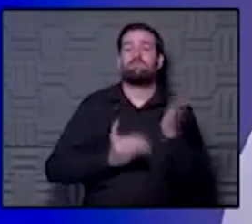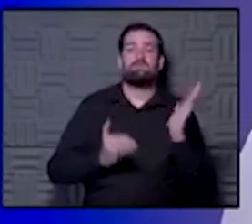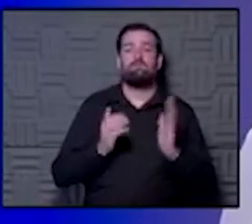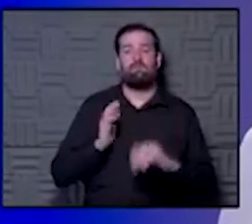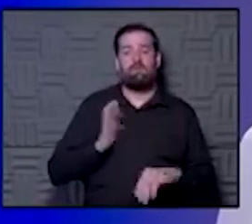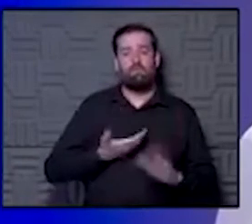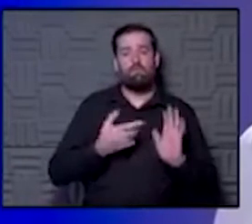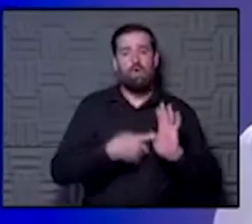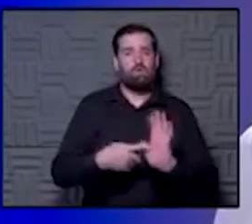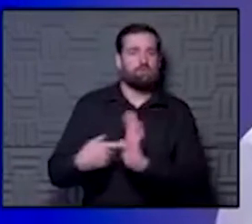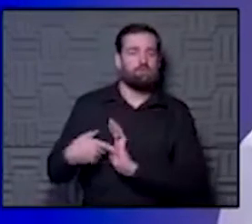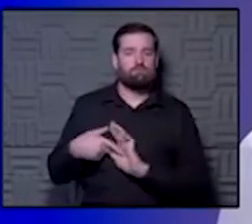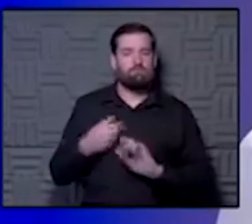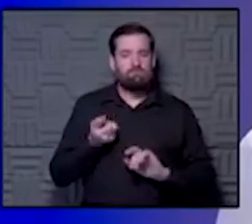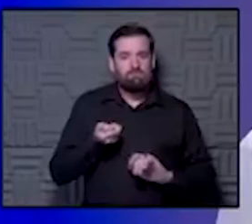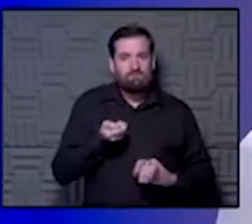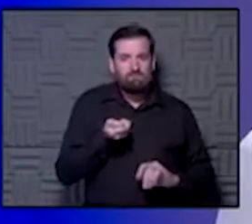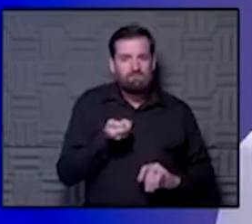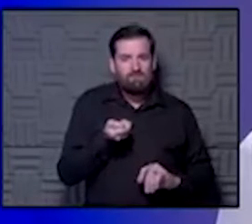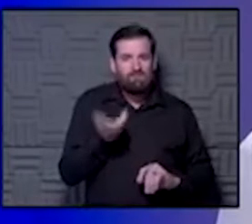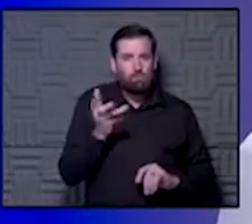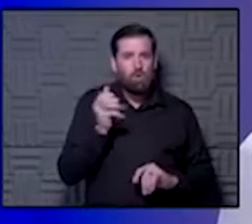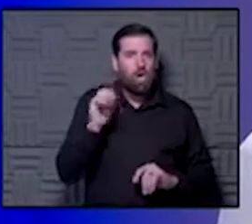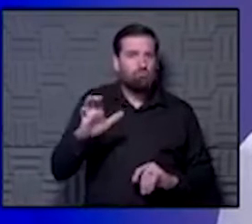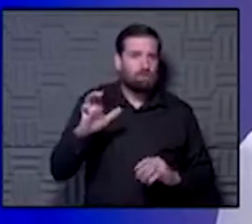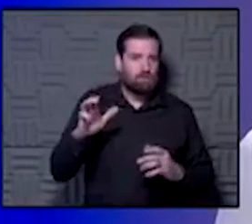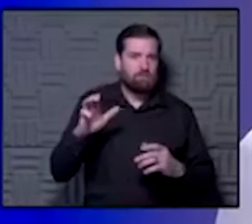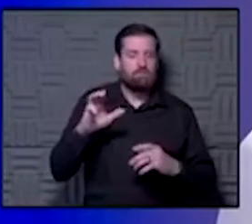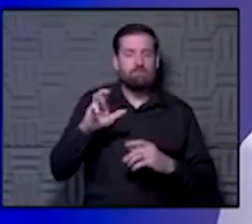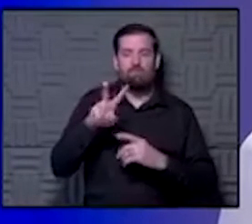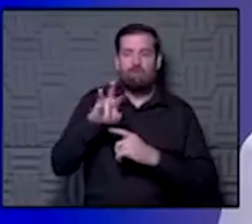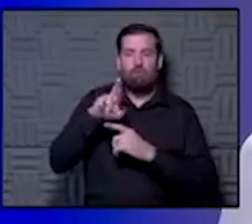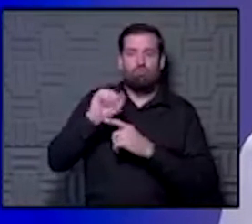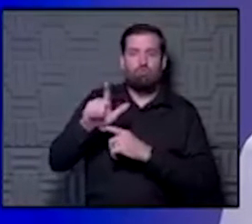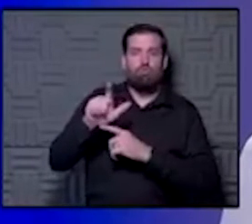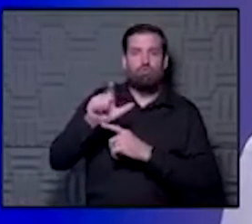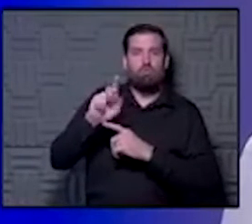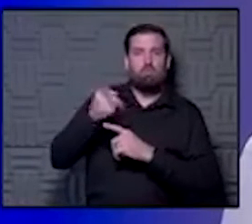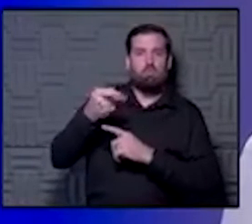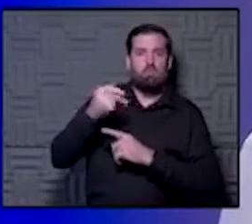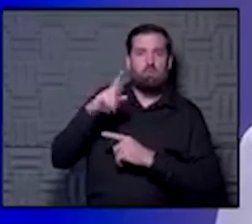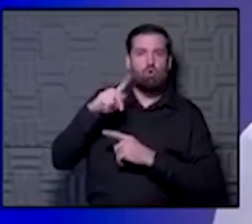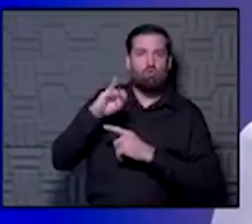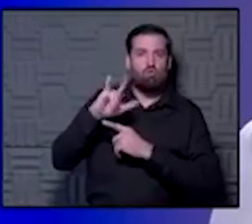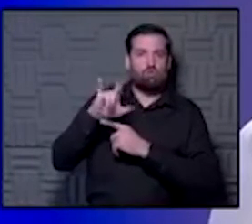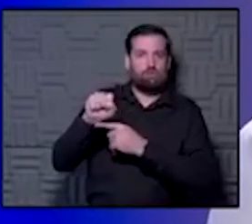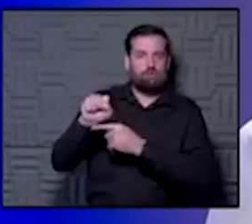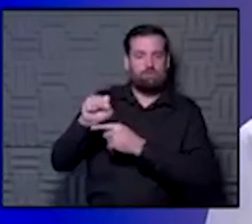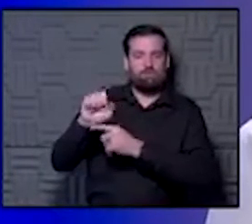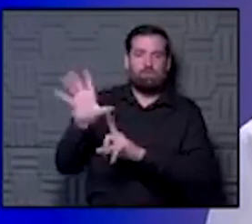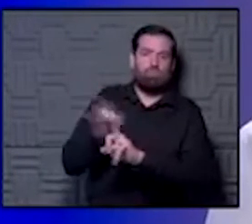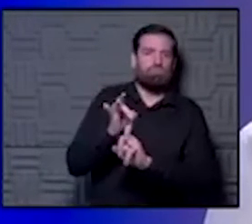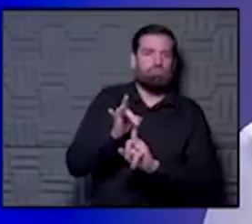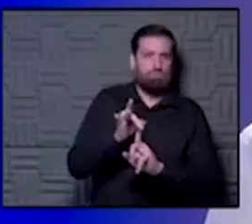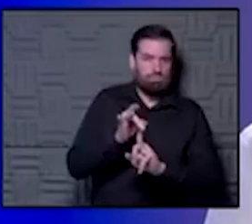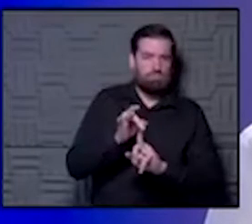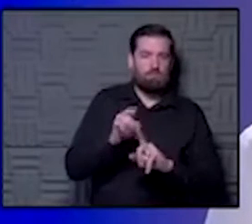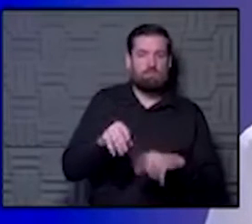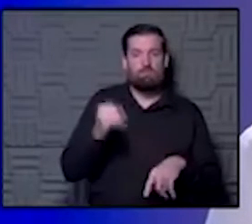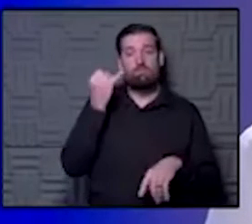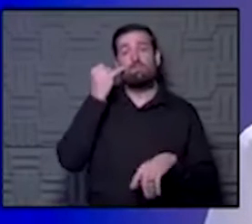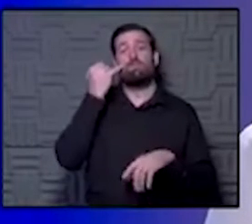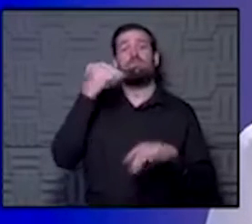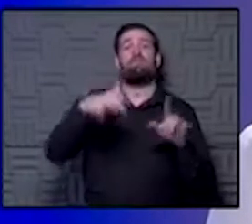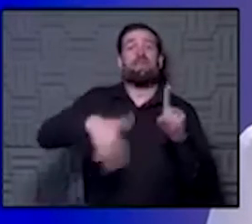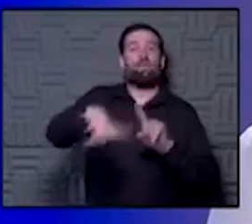we understand that it takes only a few hundred viral particles to create an infection. And so if you're in an area and you go